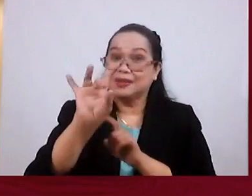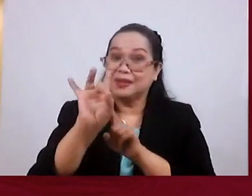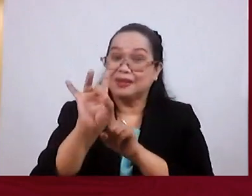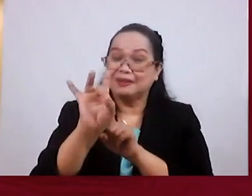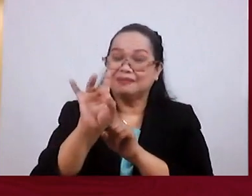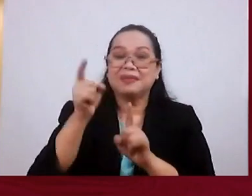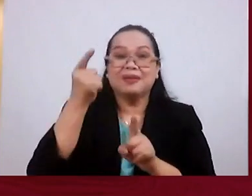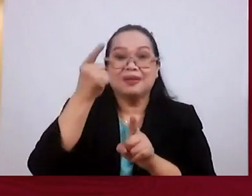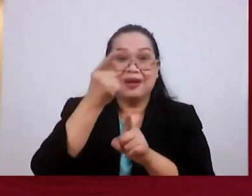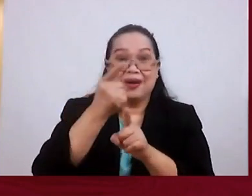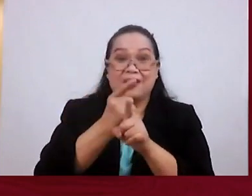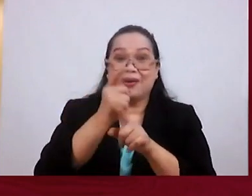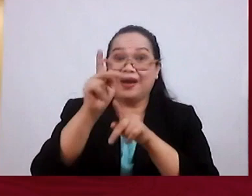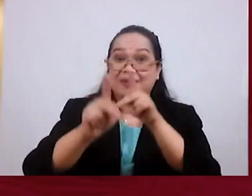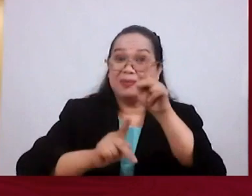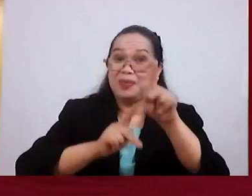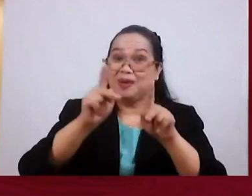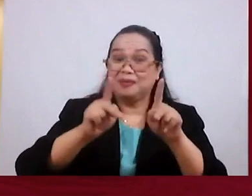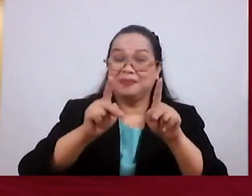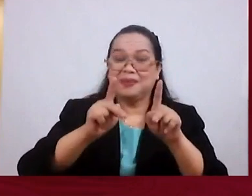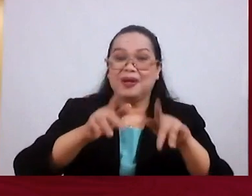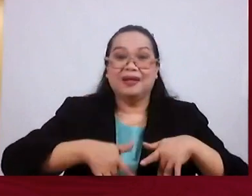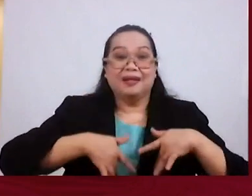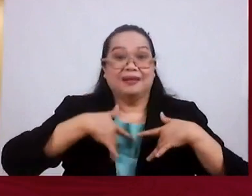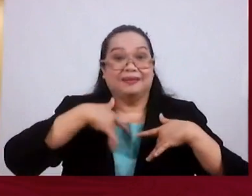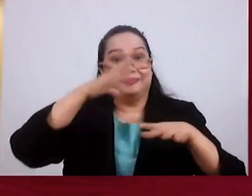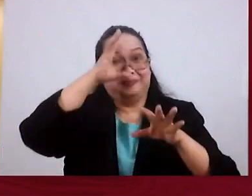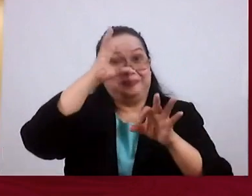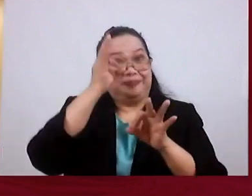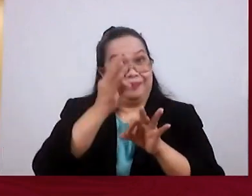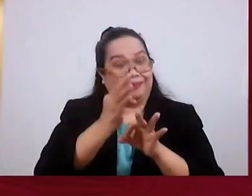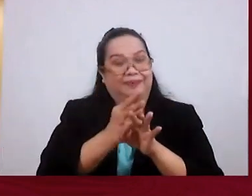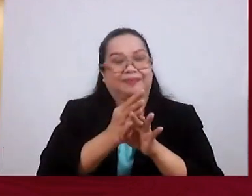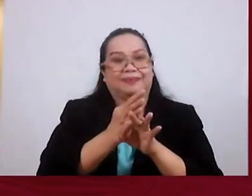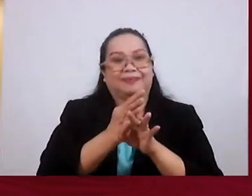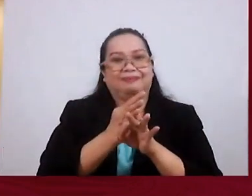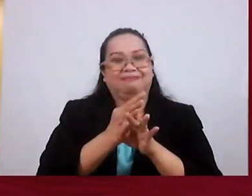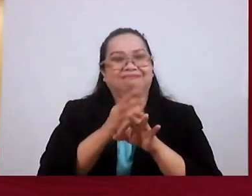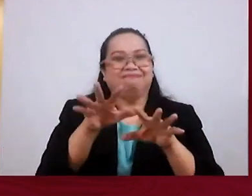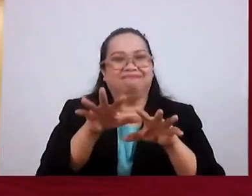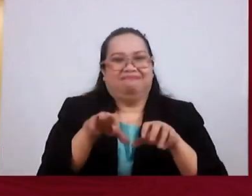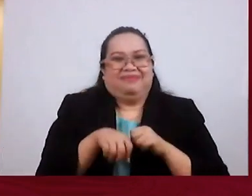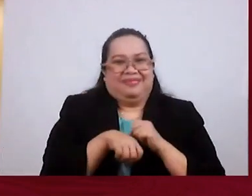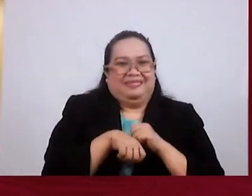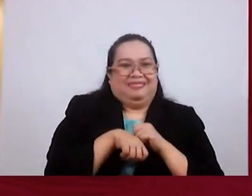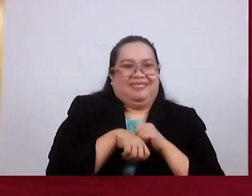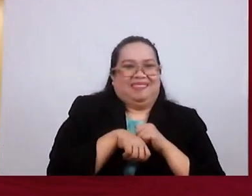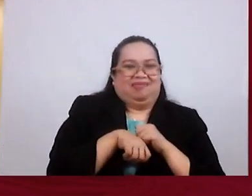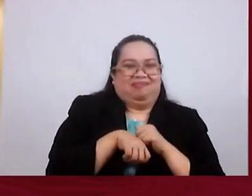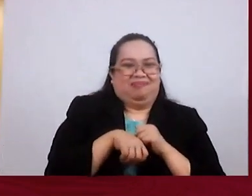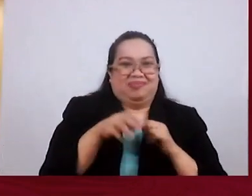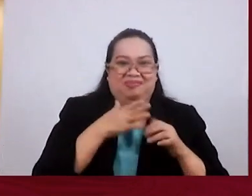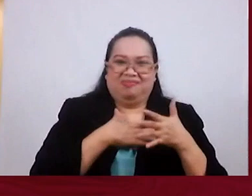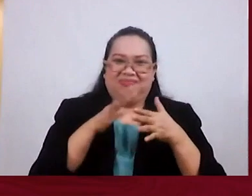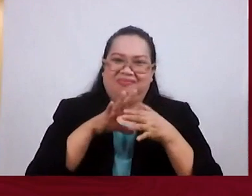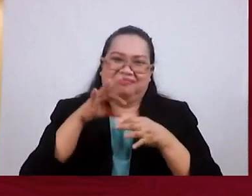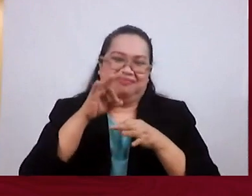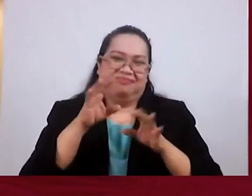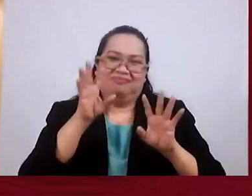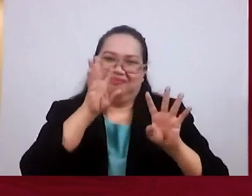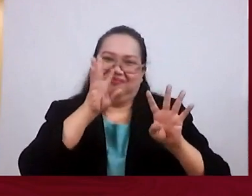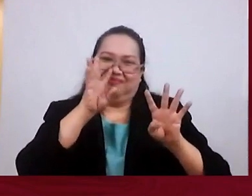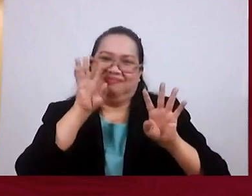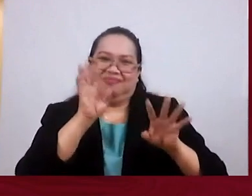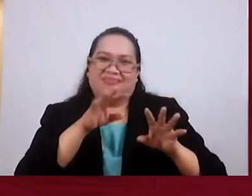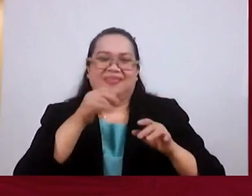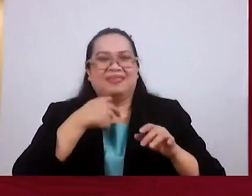Righteous One Shall Live By Faith And He Shrinks Back My Soul Has No